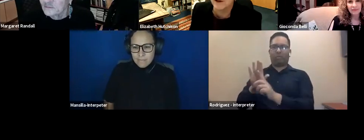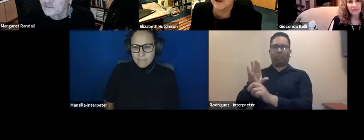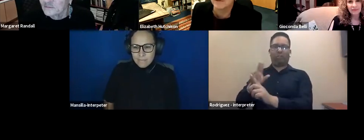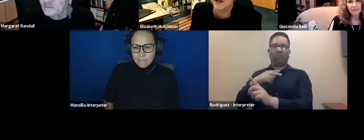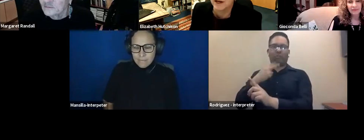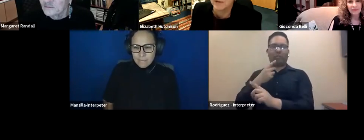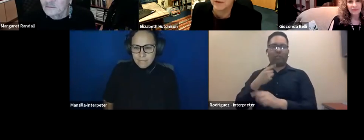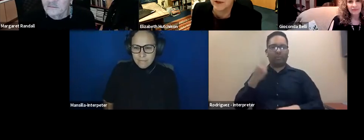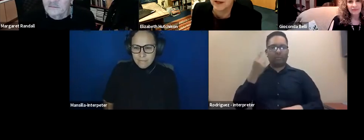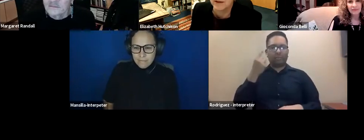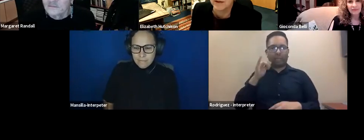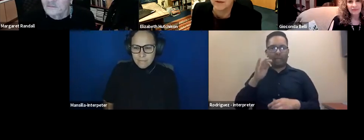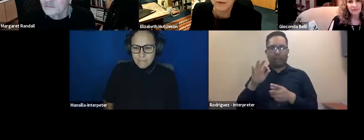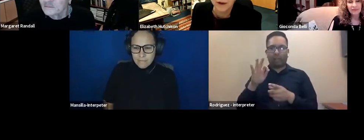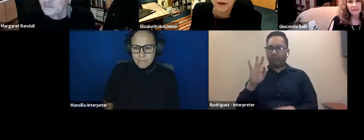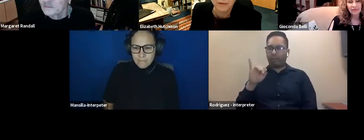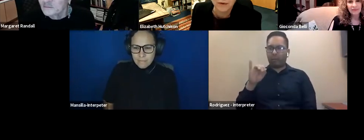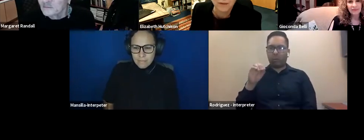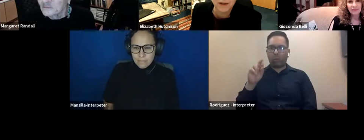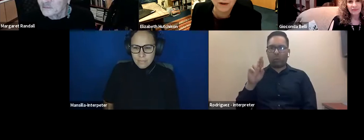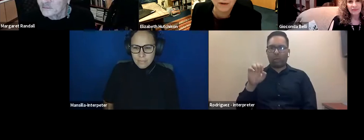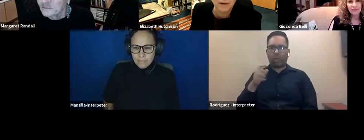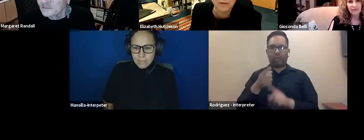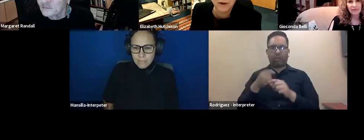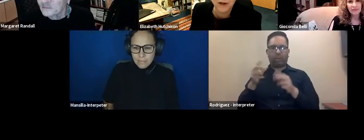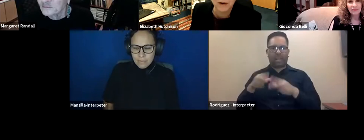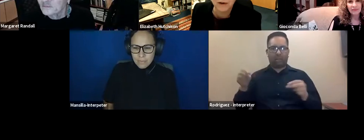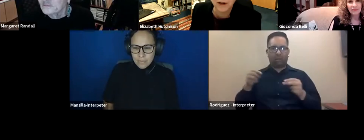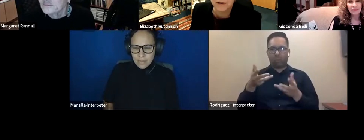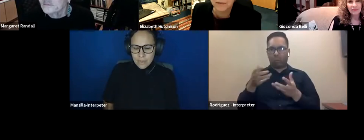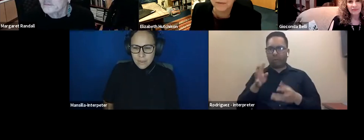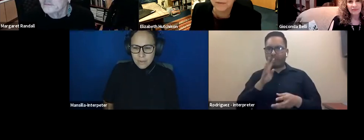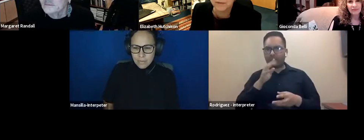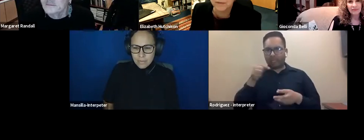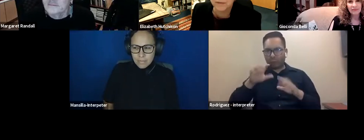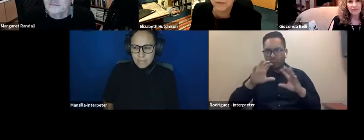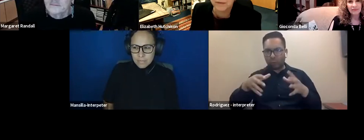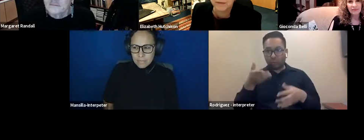uh, of Nicaragua would like to, um, speak to the group. Fiore, are you there?